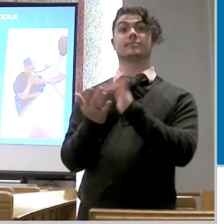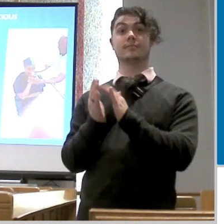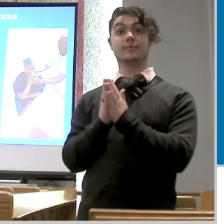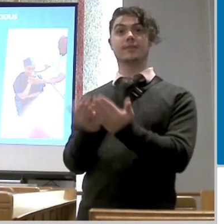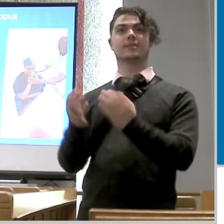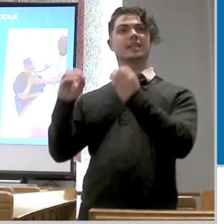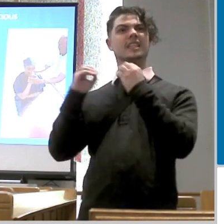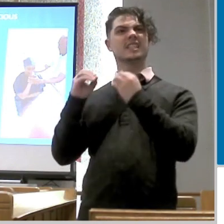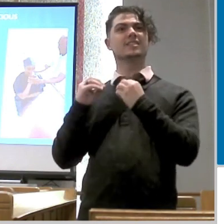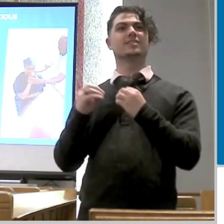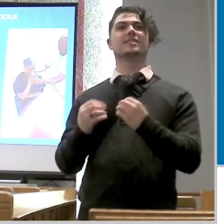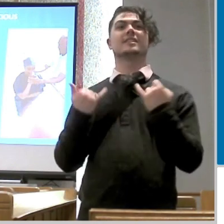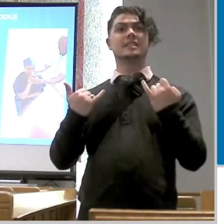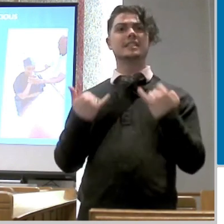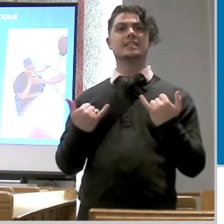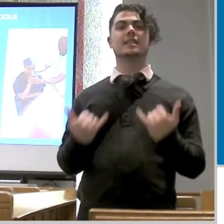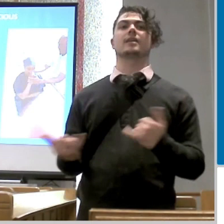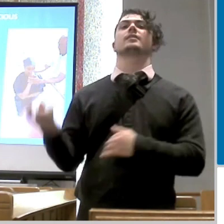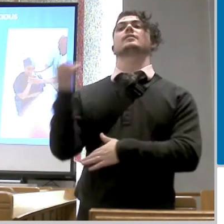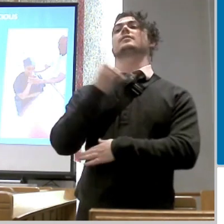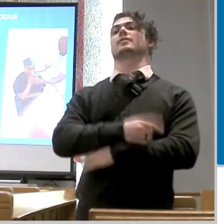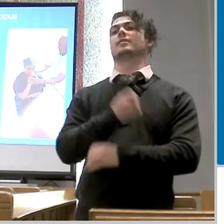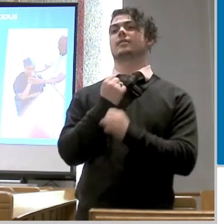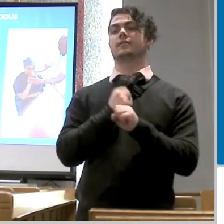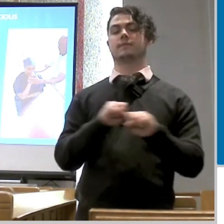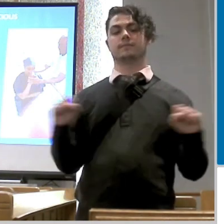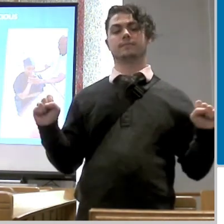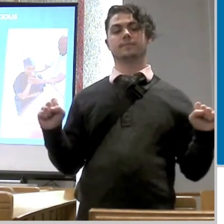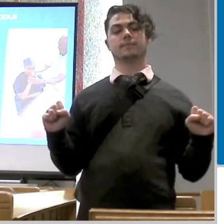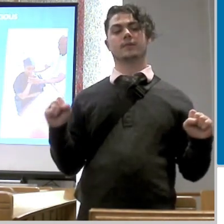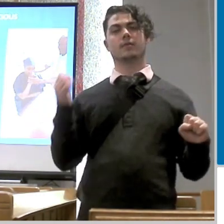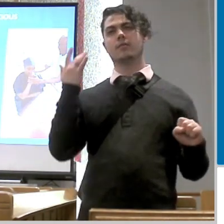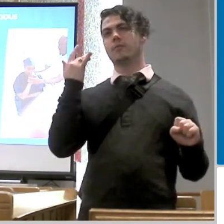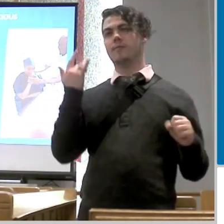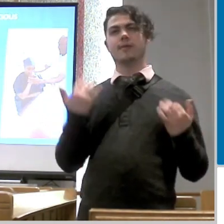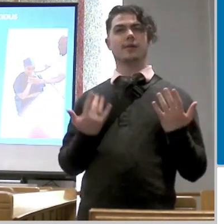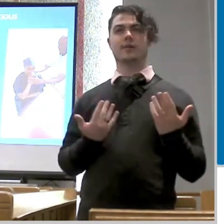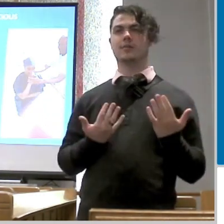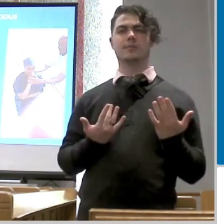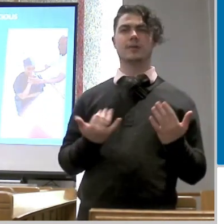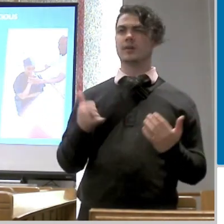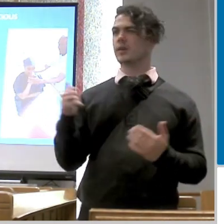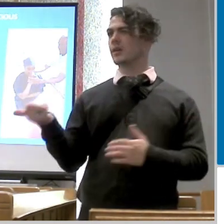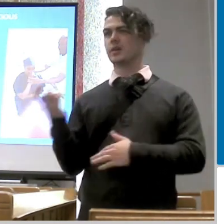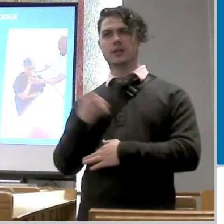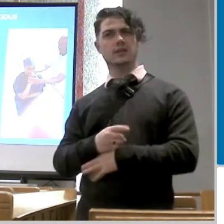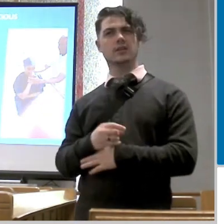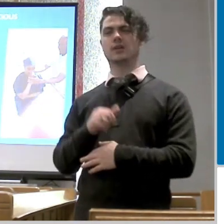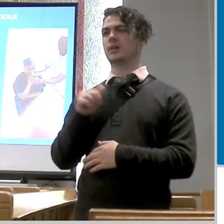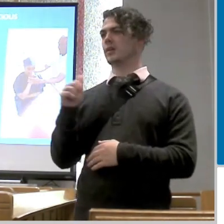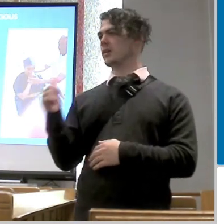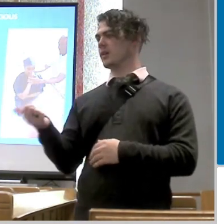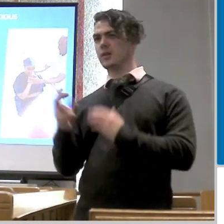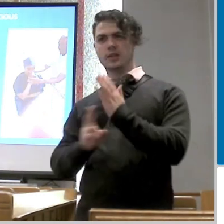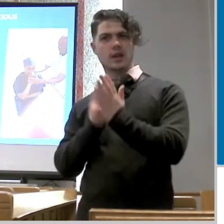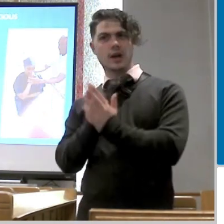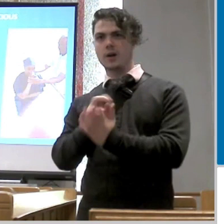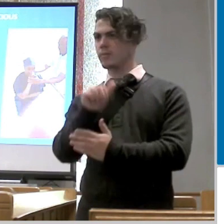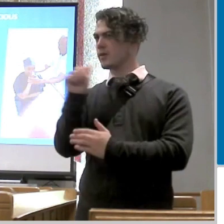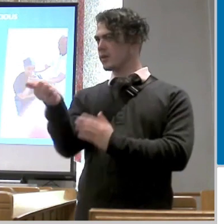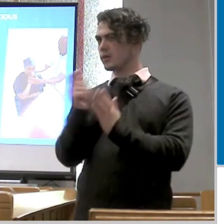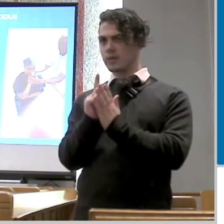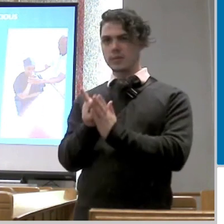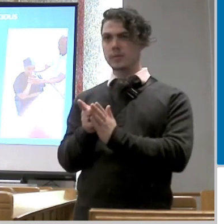us that today is the day of salvation and so why would you wait another day another moment another hour